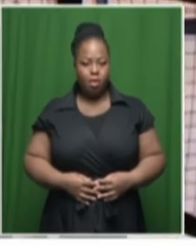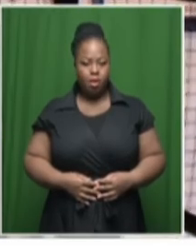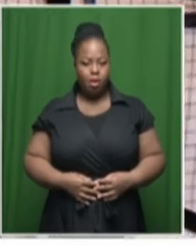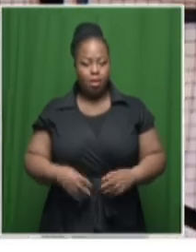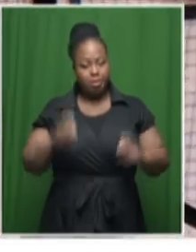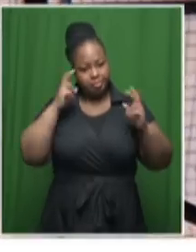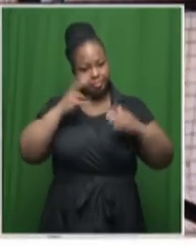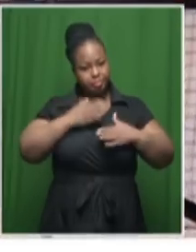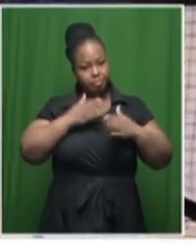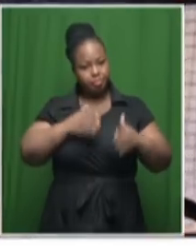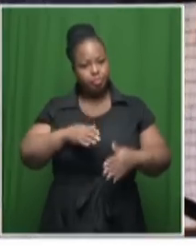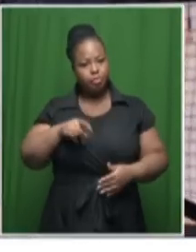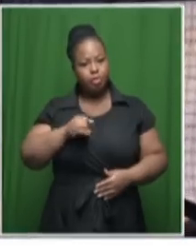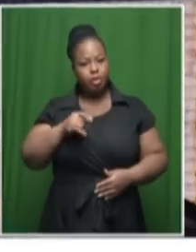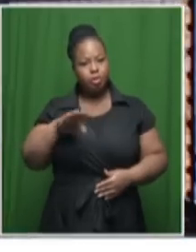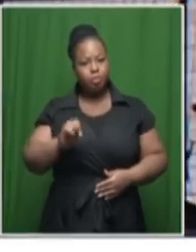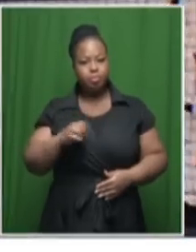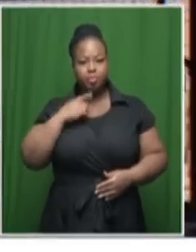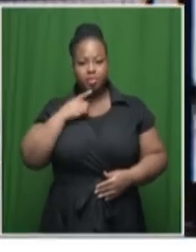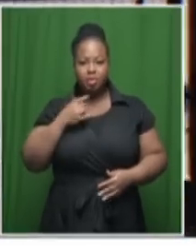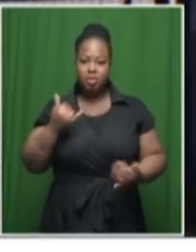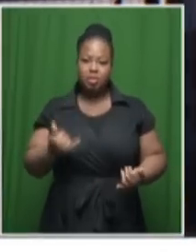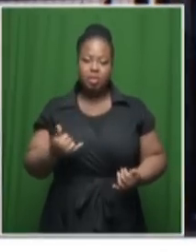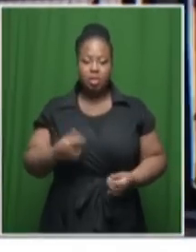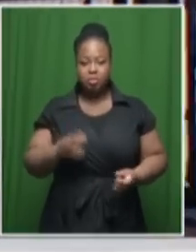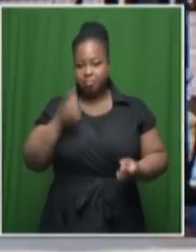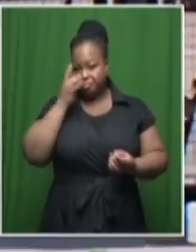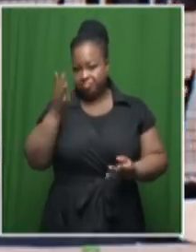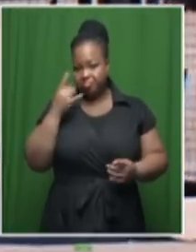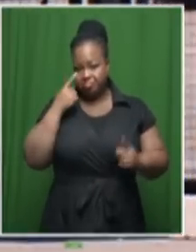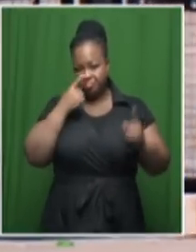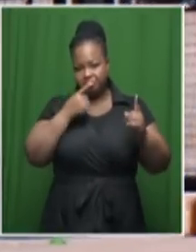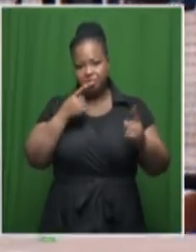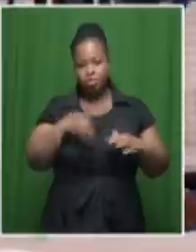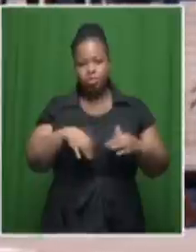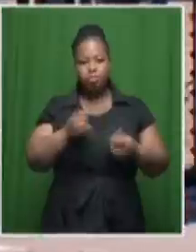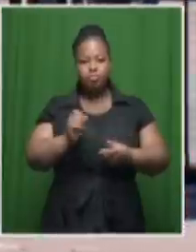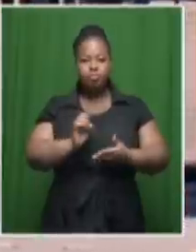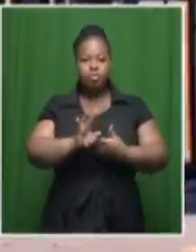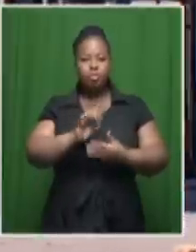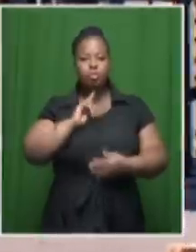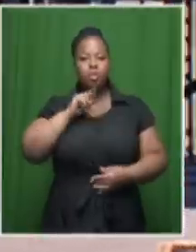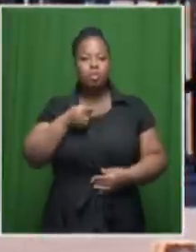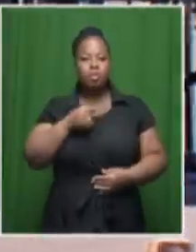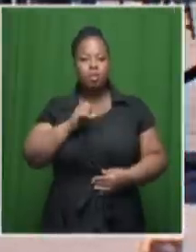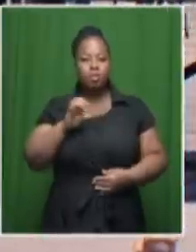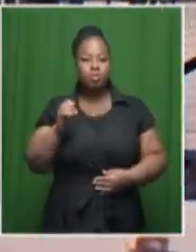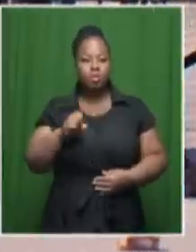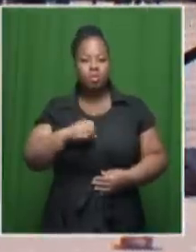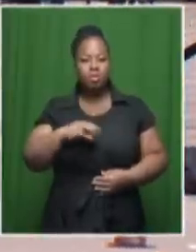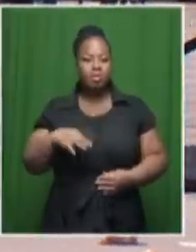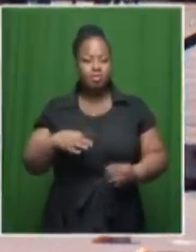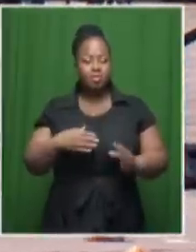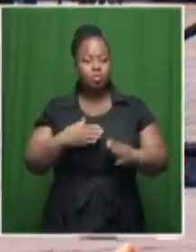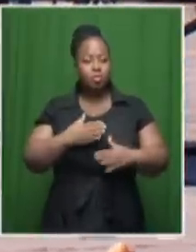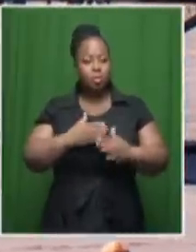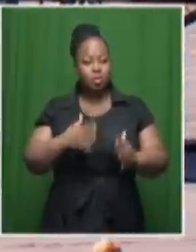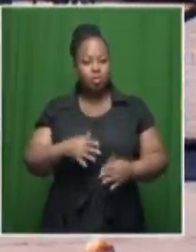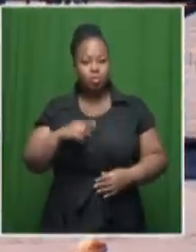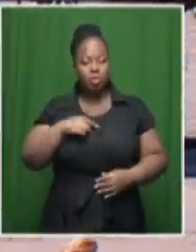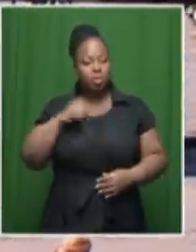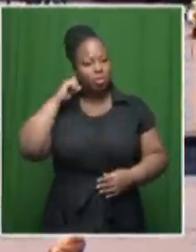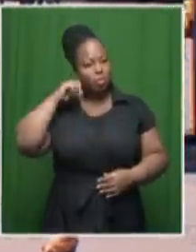Bus operator Patco says it has issued notices of intention to dismiss 1,000 employees because the workers